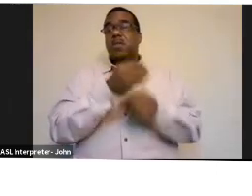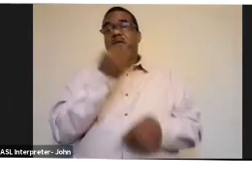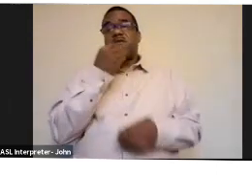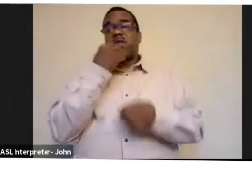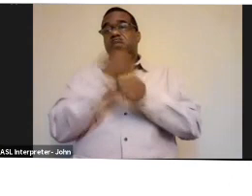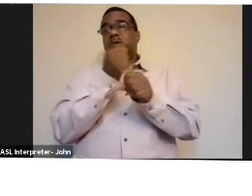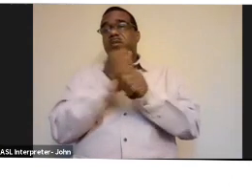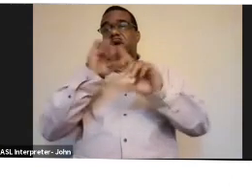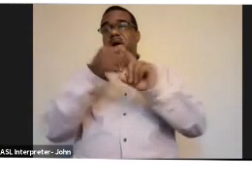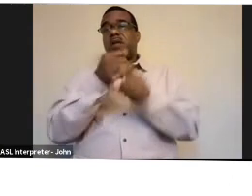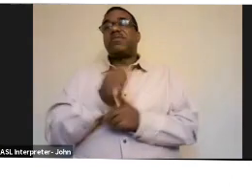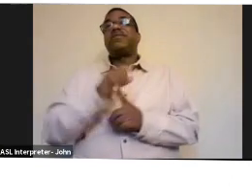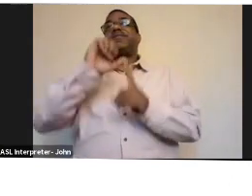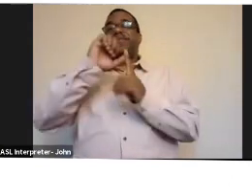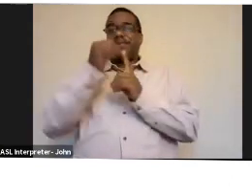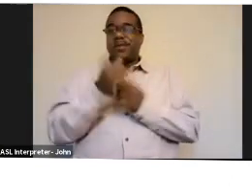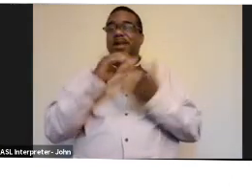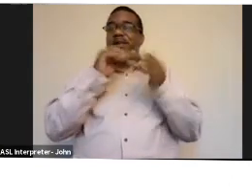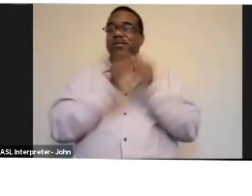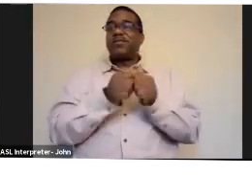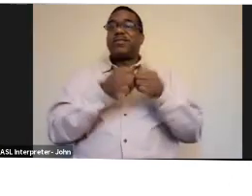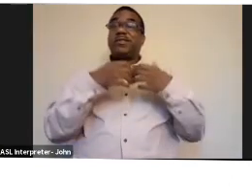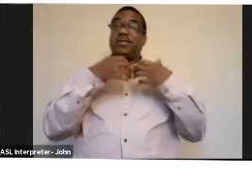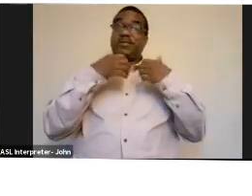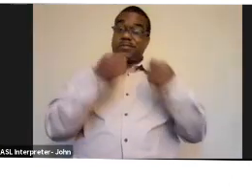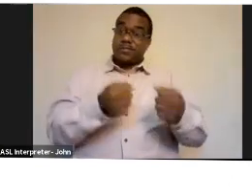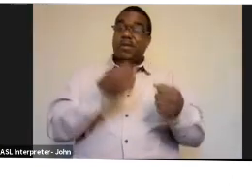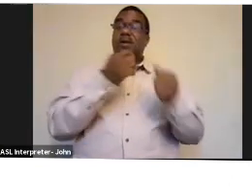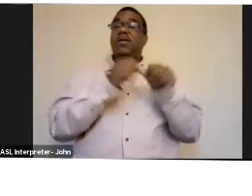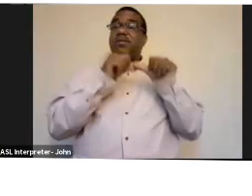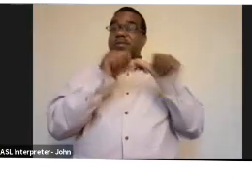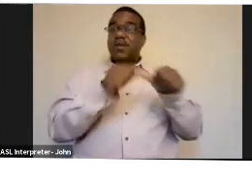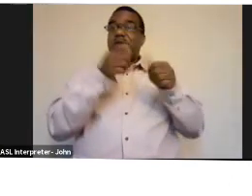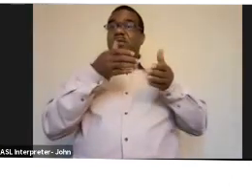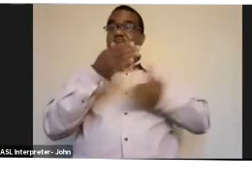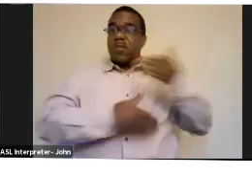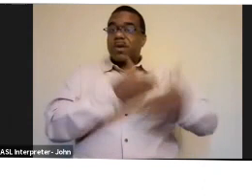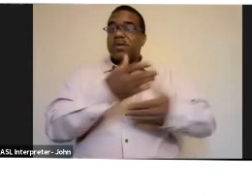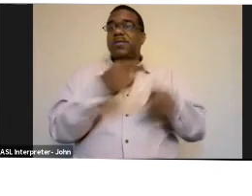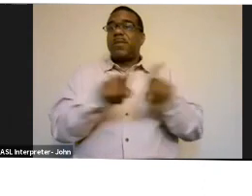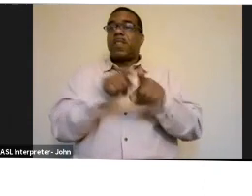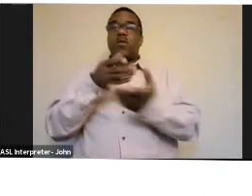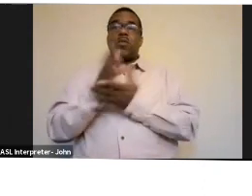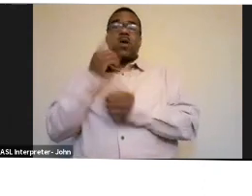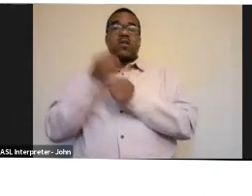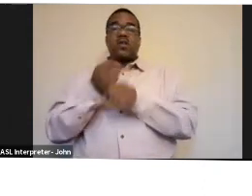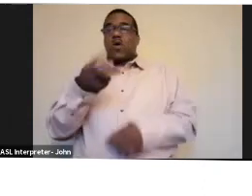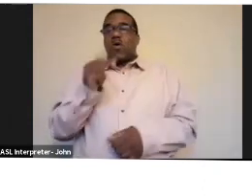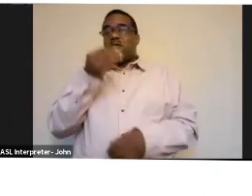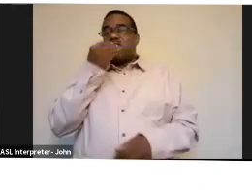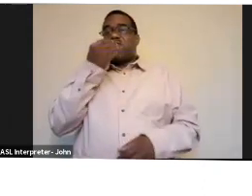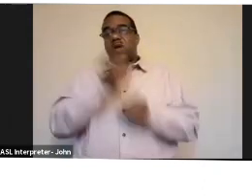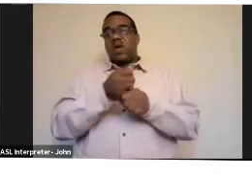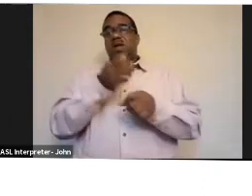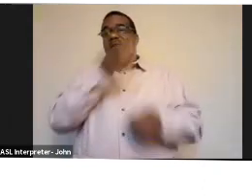through ecologically sound and sustainable methods and their right to define their own food and agricultural systems.